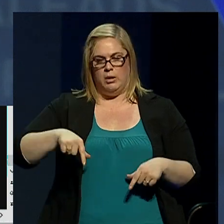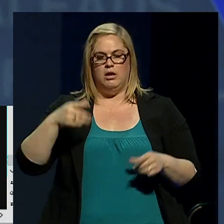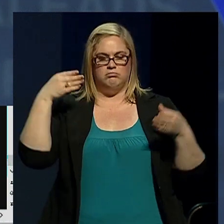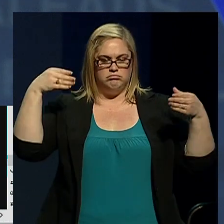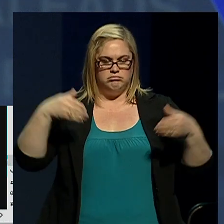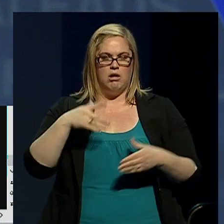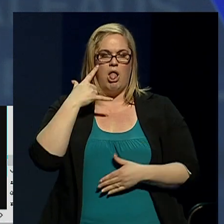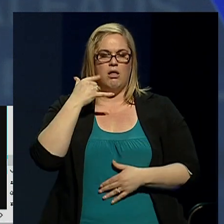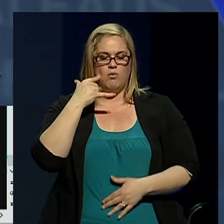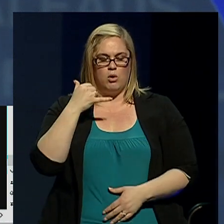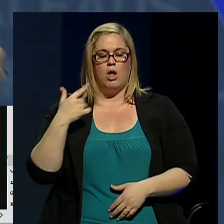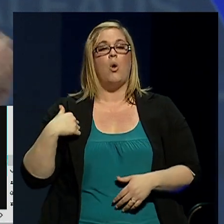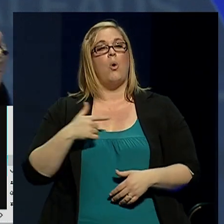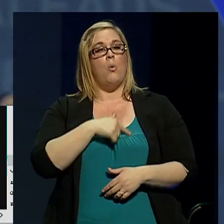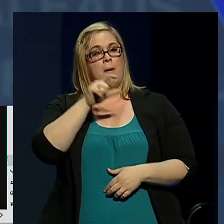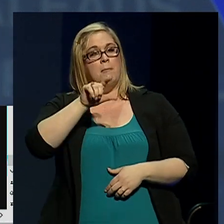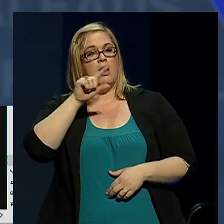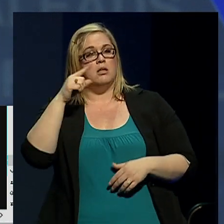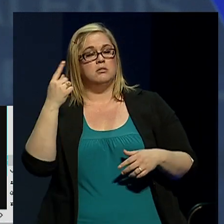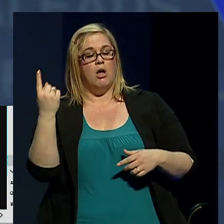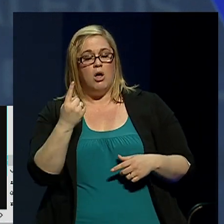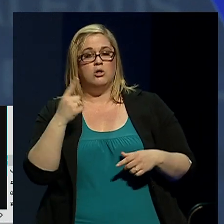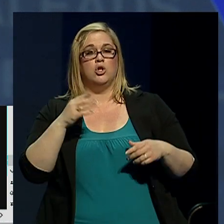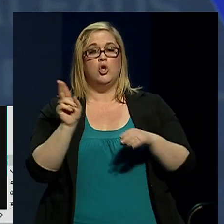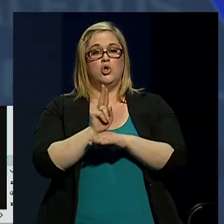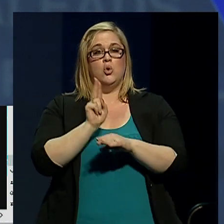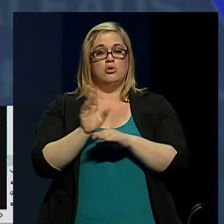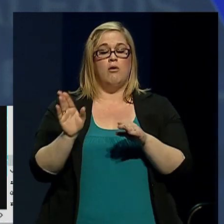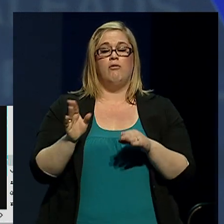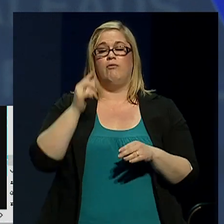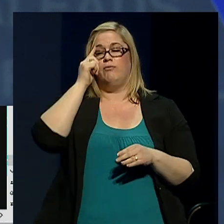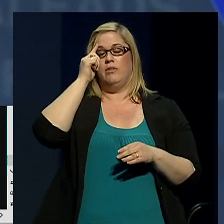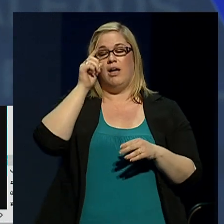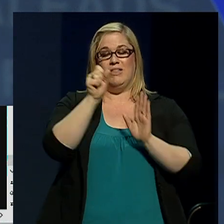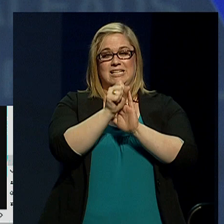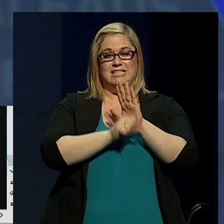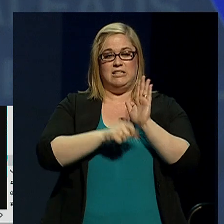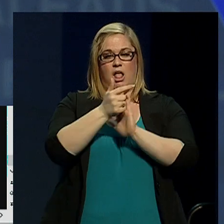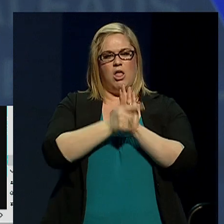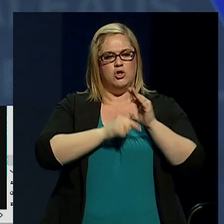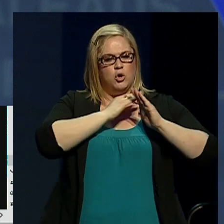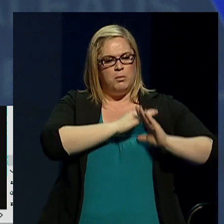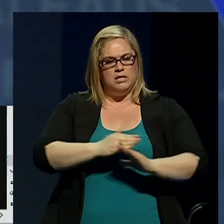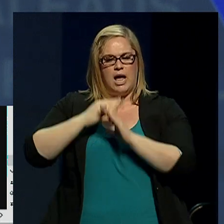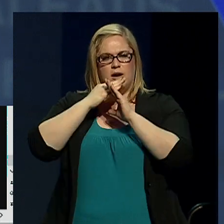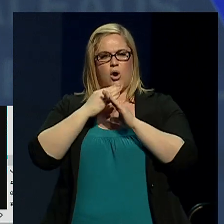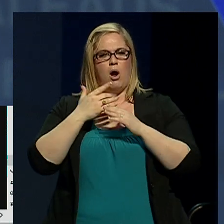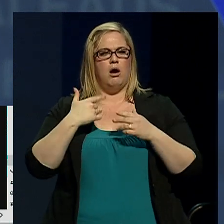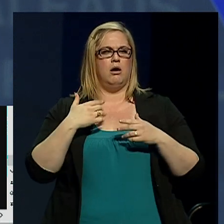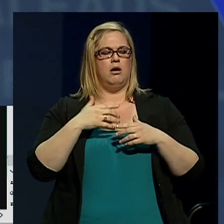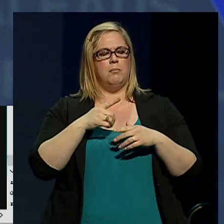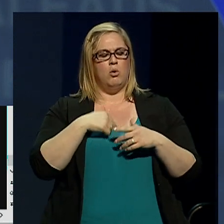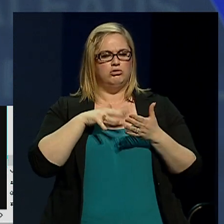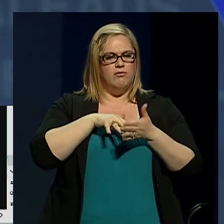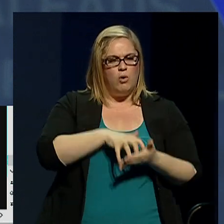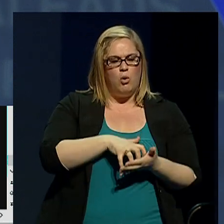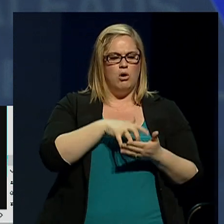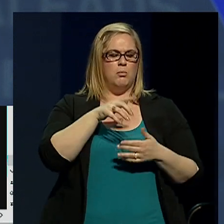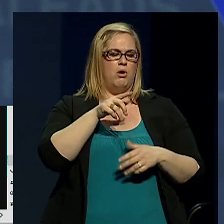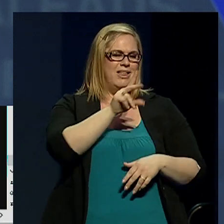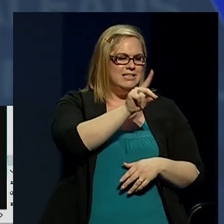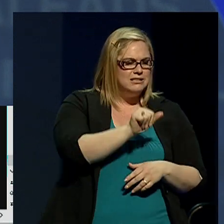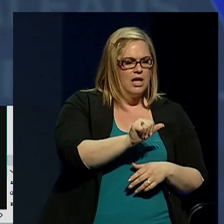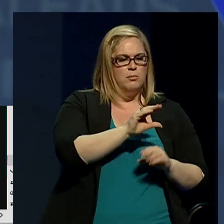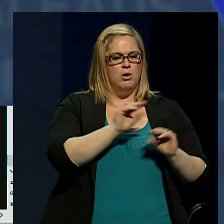We must also use the full force of the California state law to protect our most vulnerable populations, the disabled, the